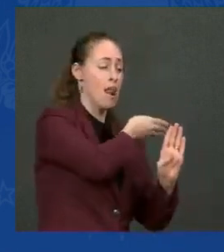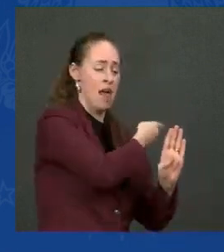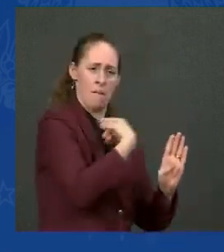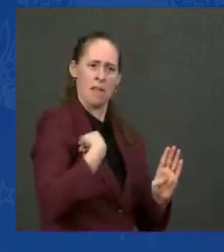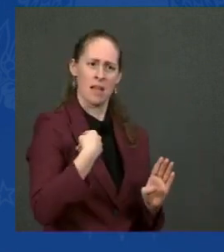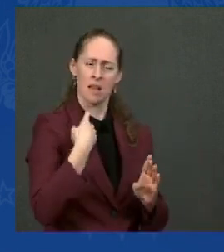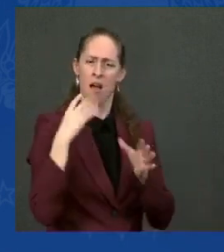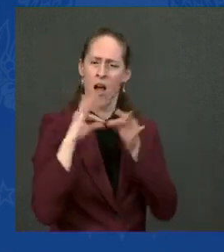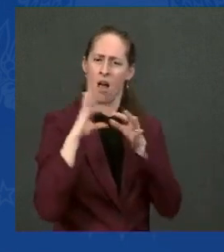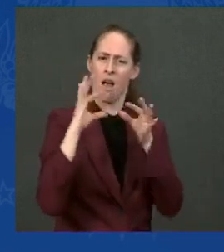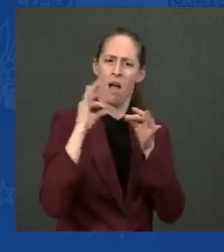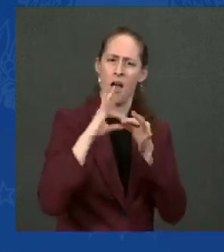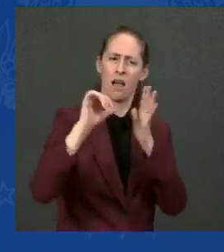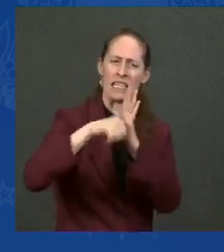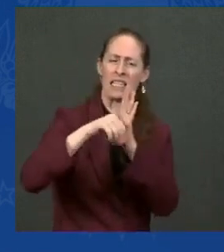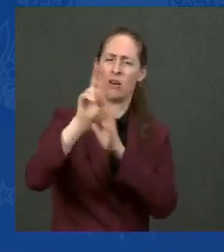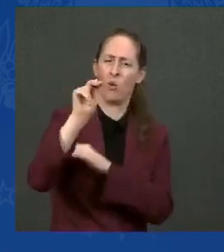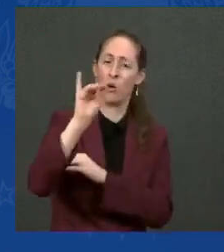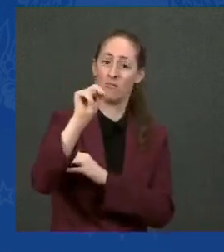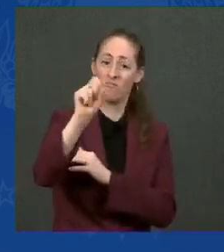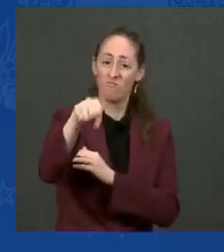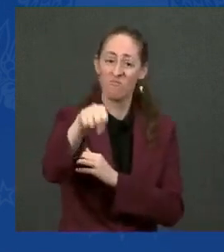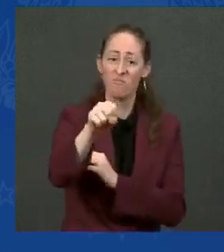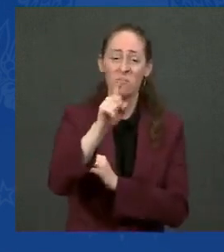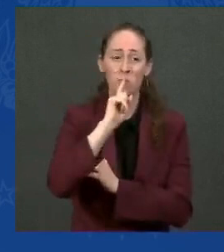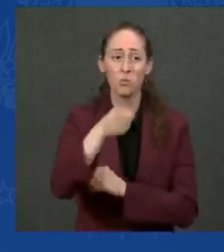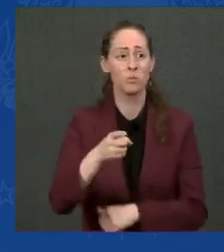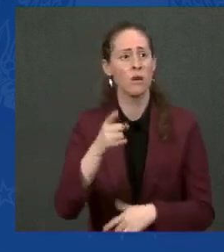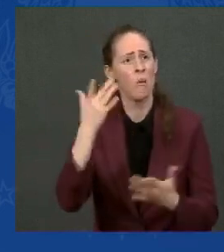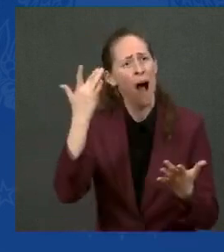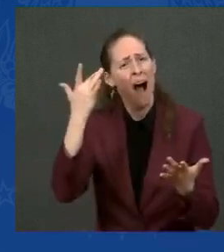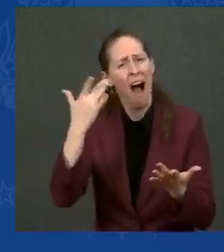Because guess what? It's a decent wage.